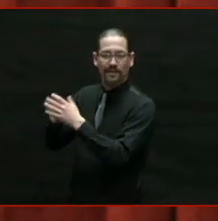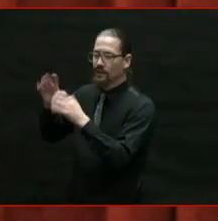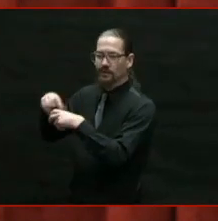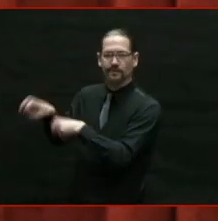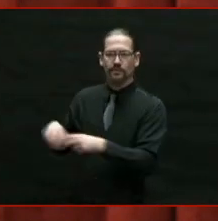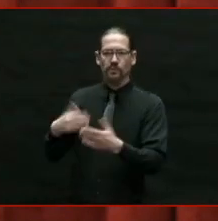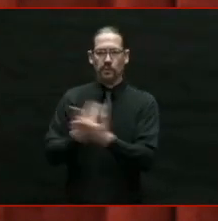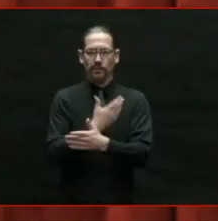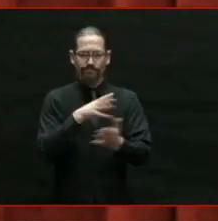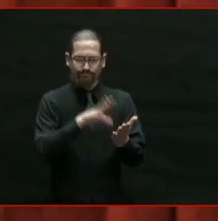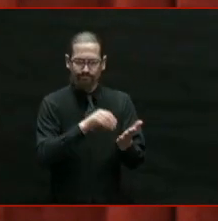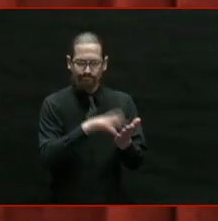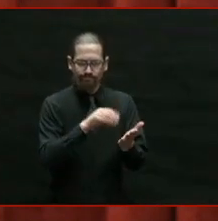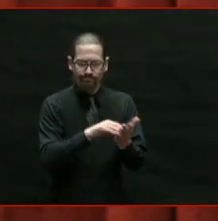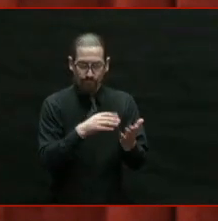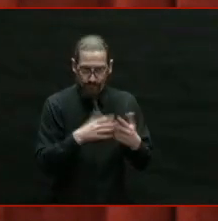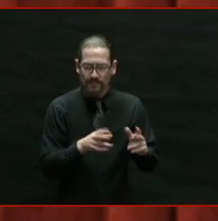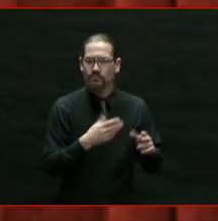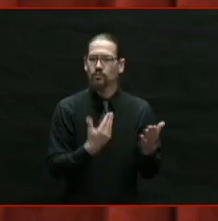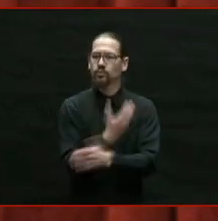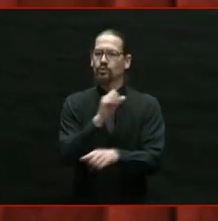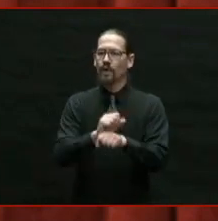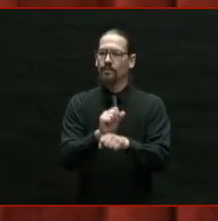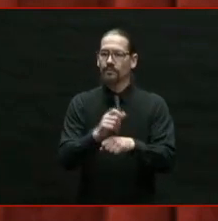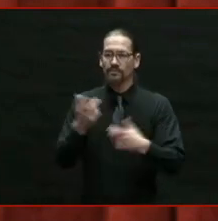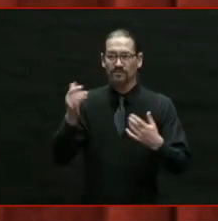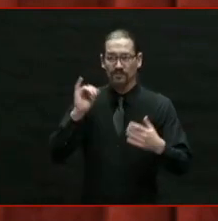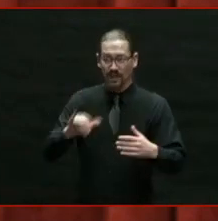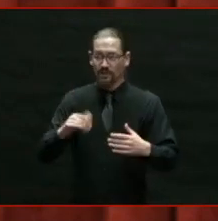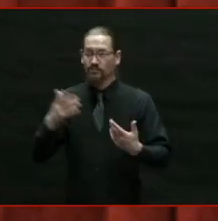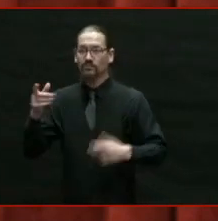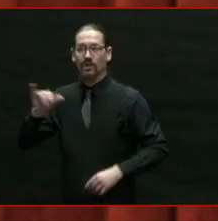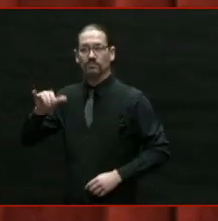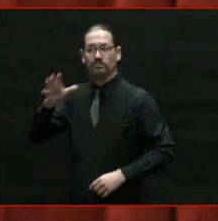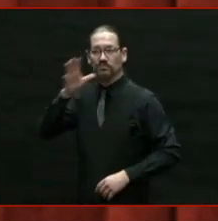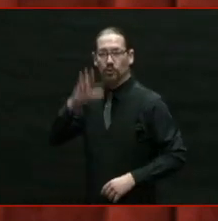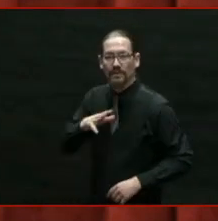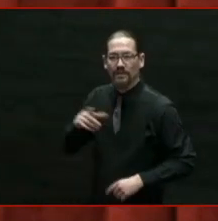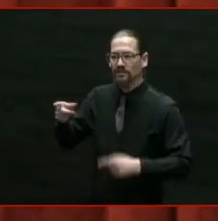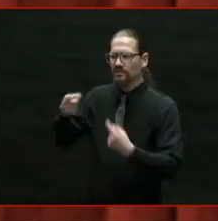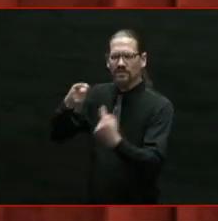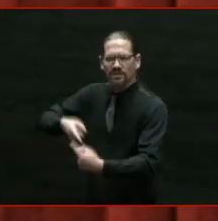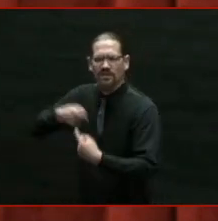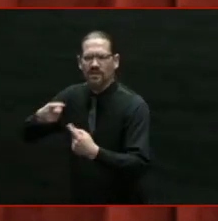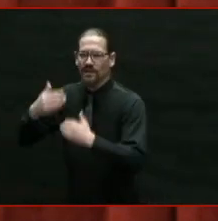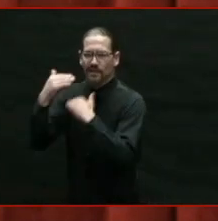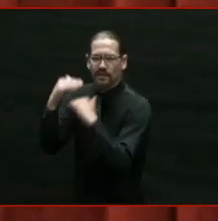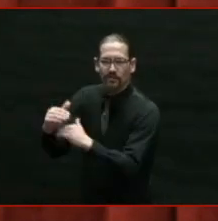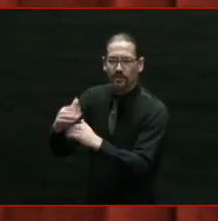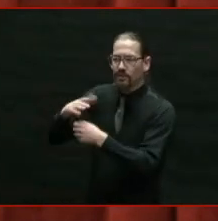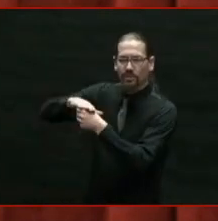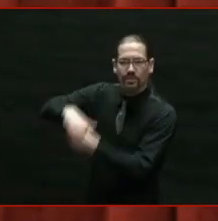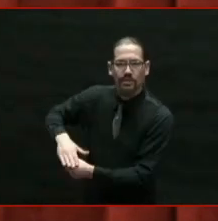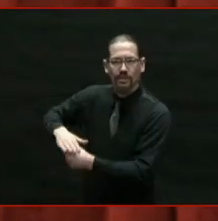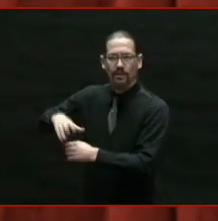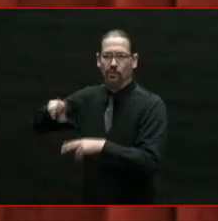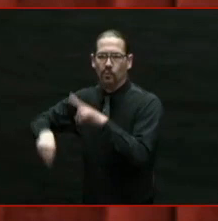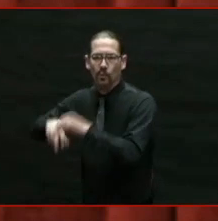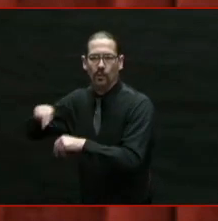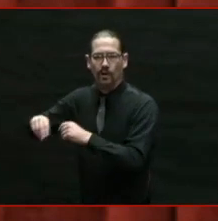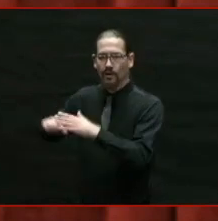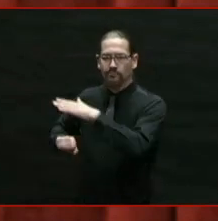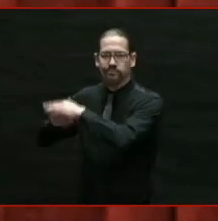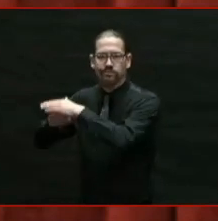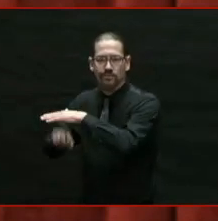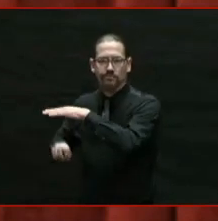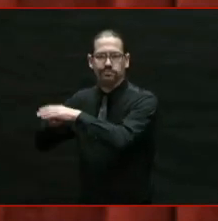barriers, every single Rhode Islander stepping up, giving back, digging in, and